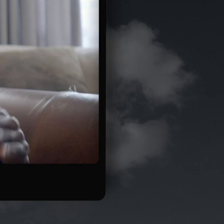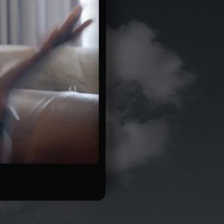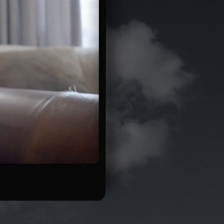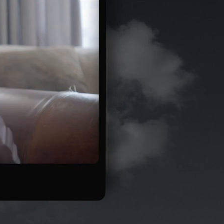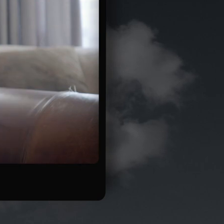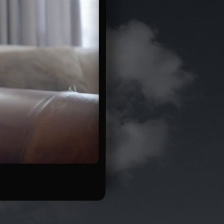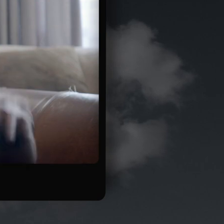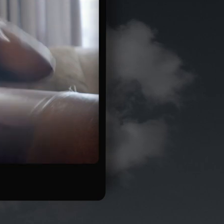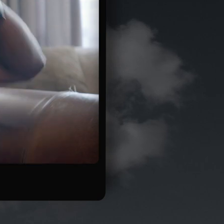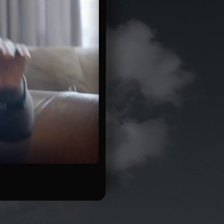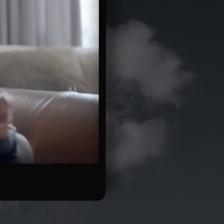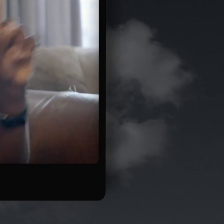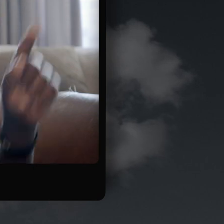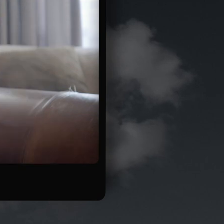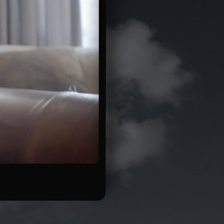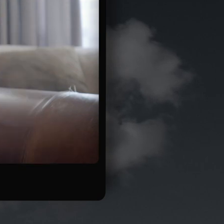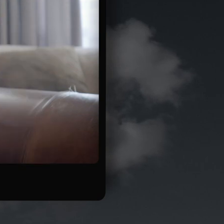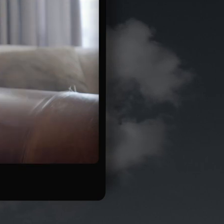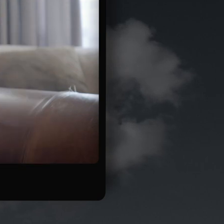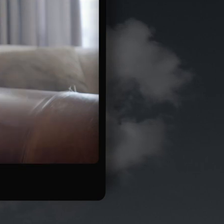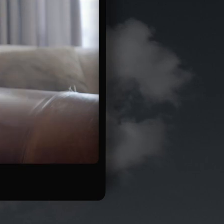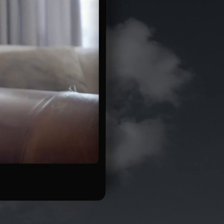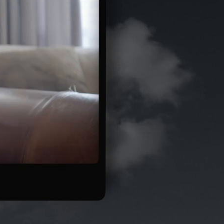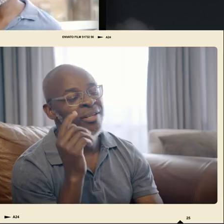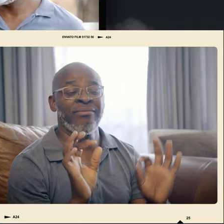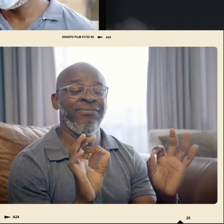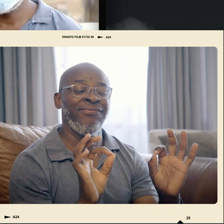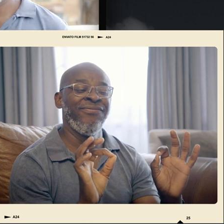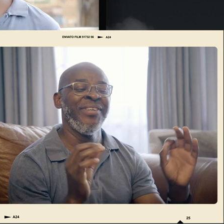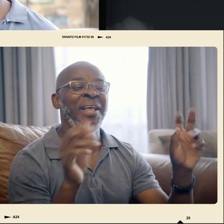You hear mosquitoes. You just can't have peace.